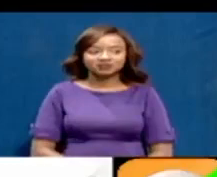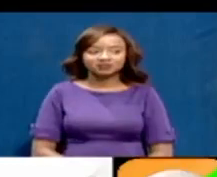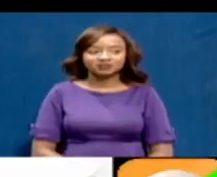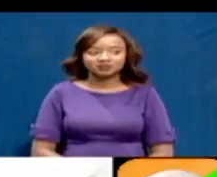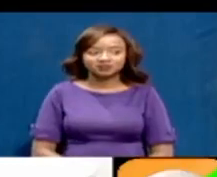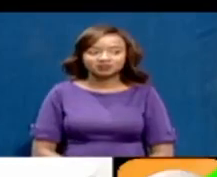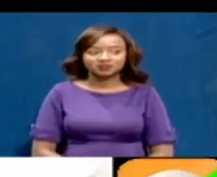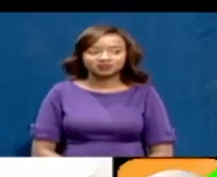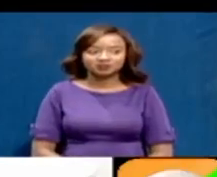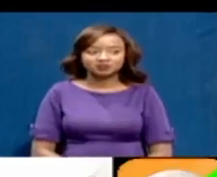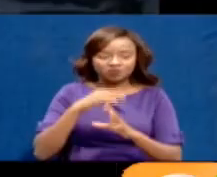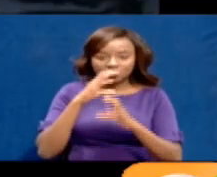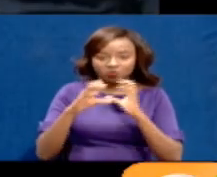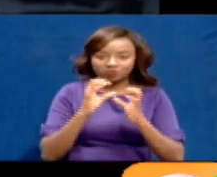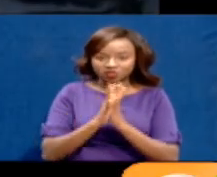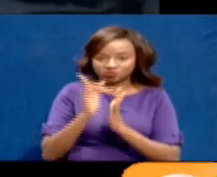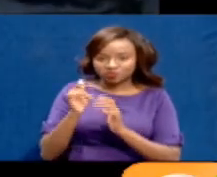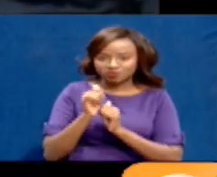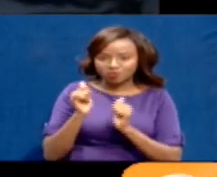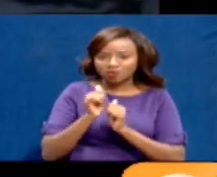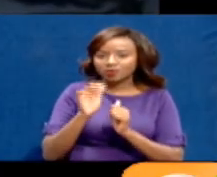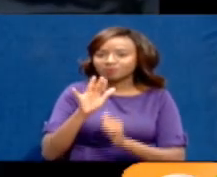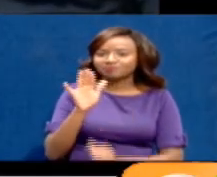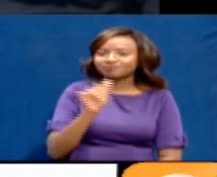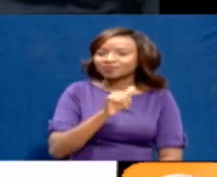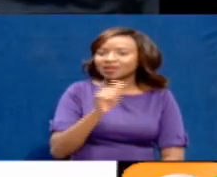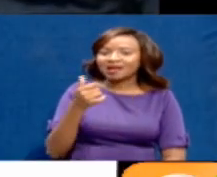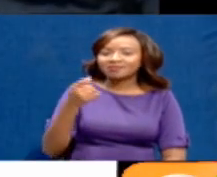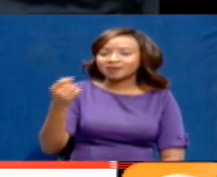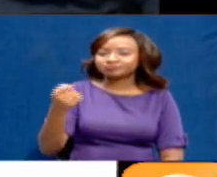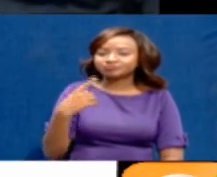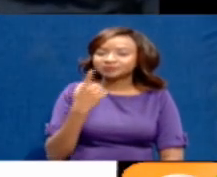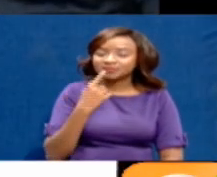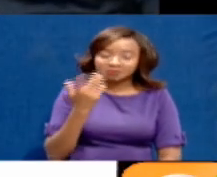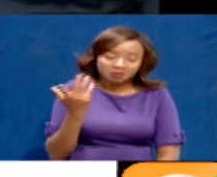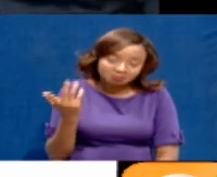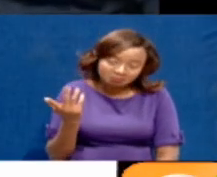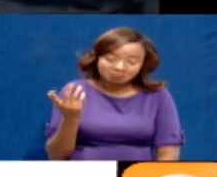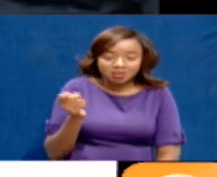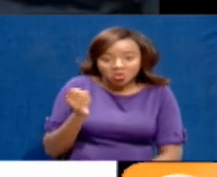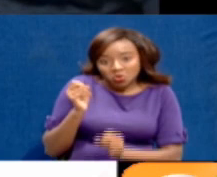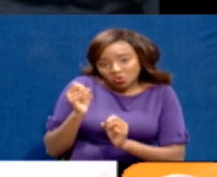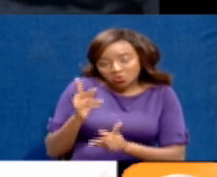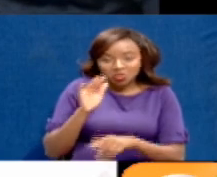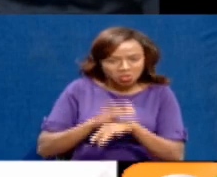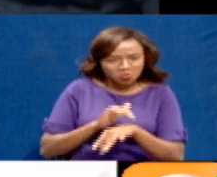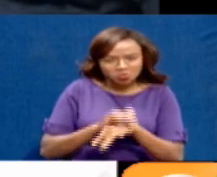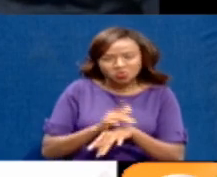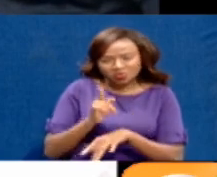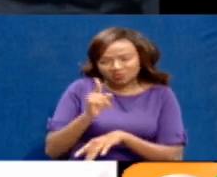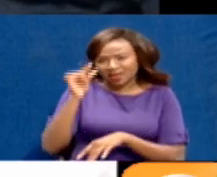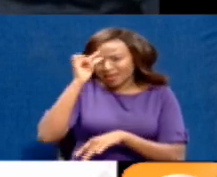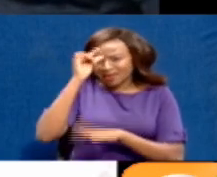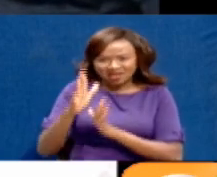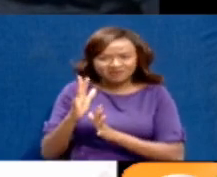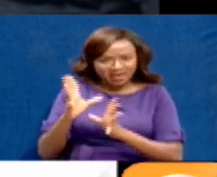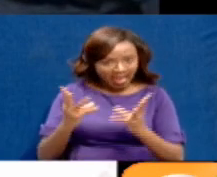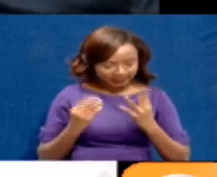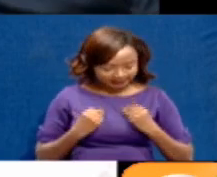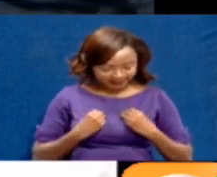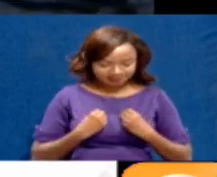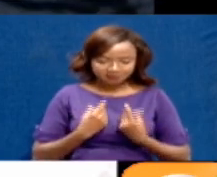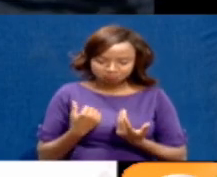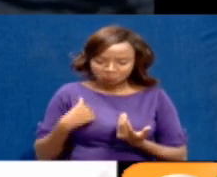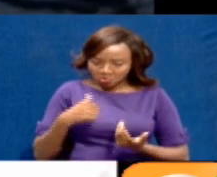Governor, this is a viewer who doesn't leave a name, but you say, at least the governor has agreed that they are not testing much. What has he